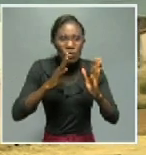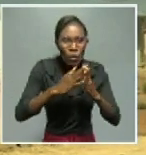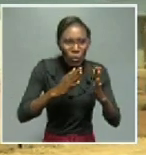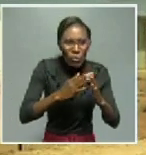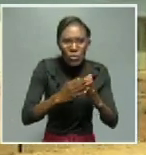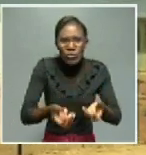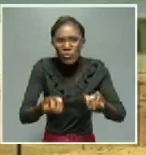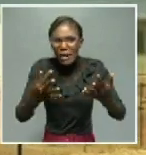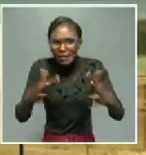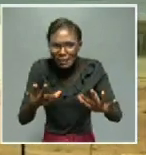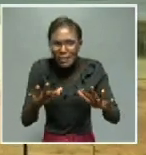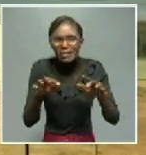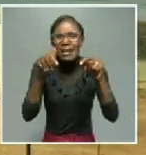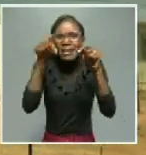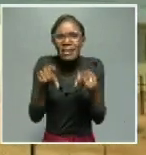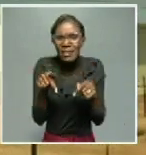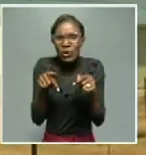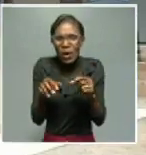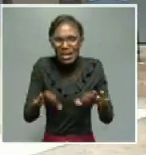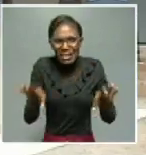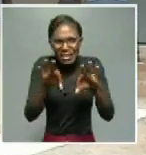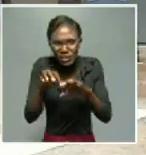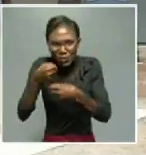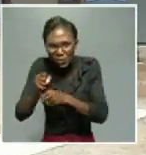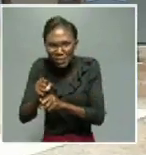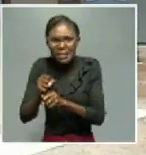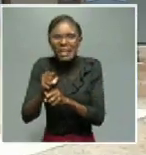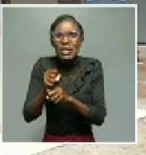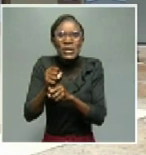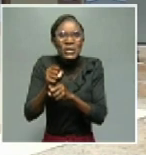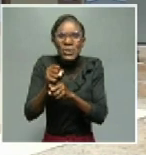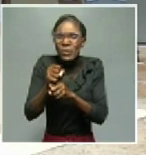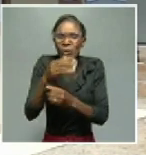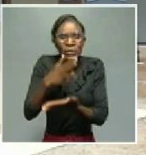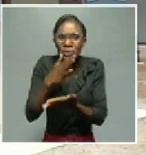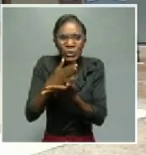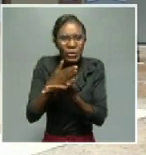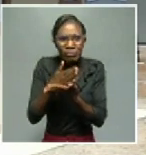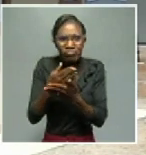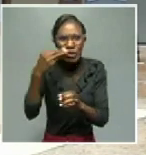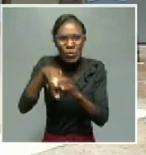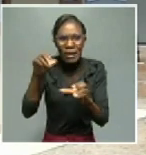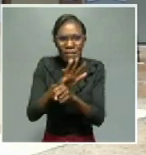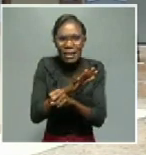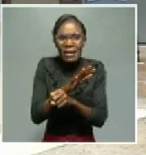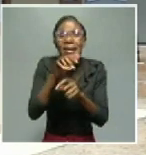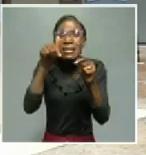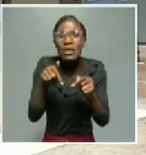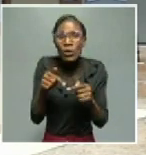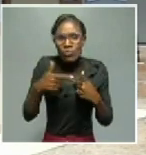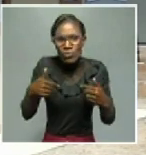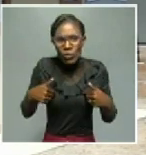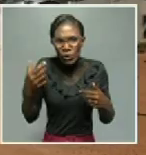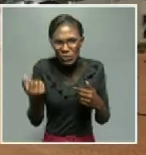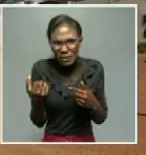housing provision, when it comes to agriculture-related matters. For example, you know that with agriculture, we had AMTA that we visited.